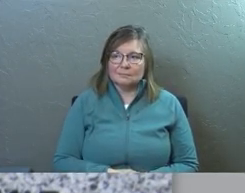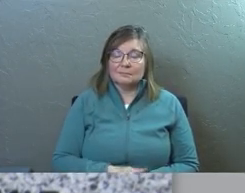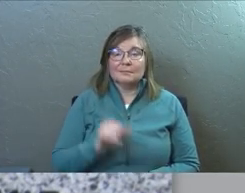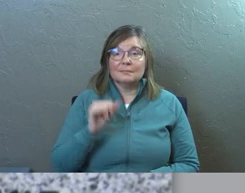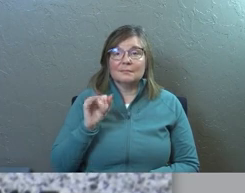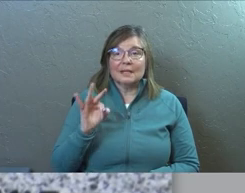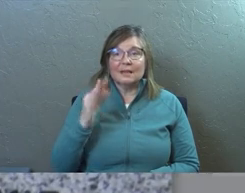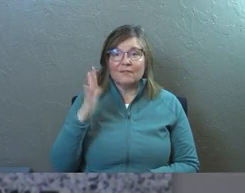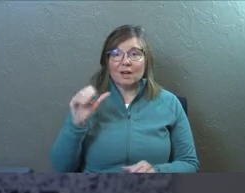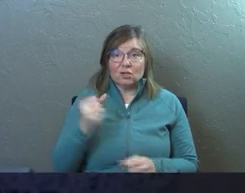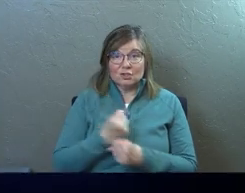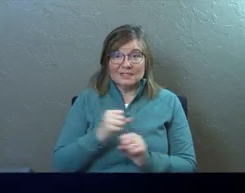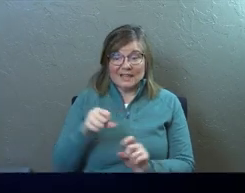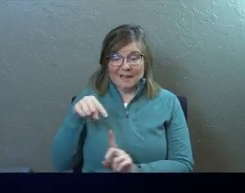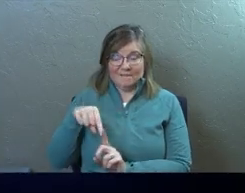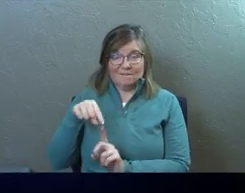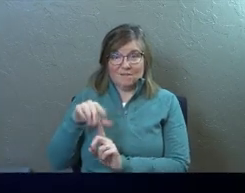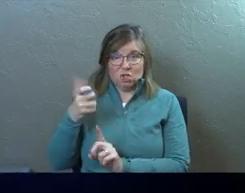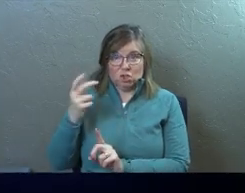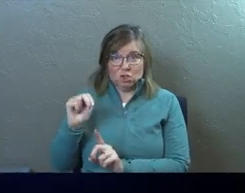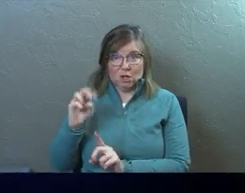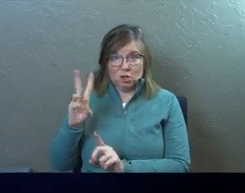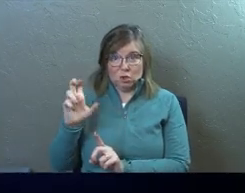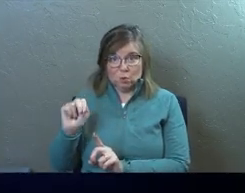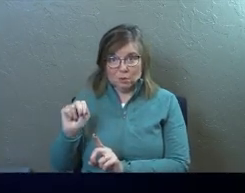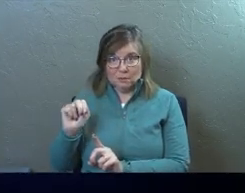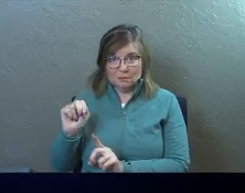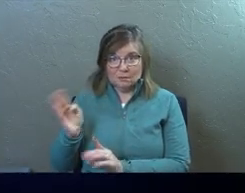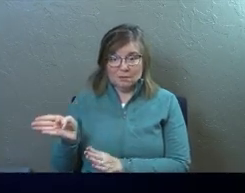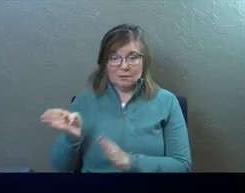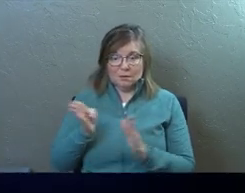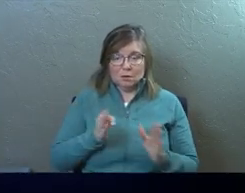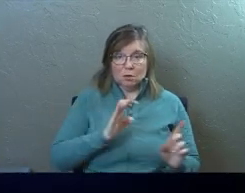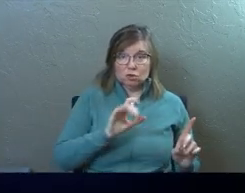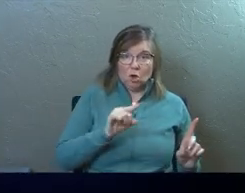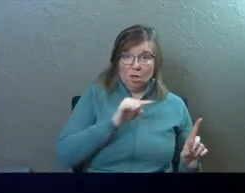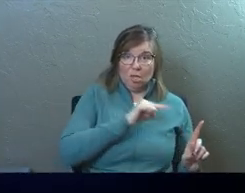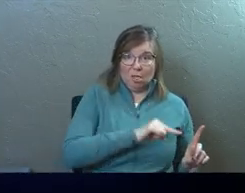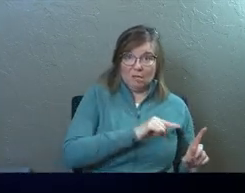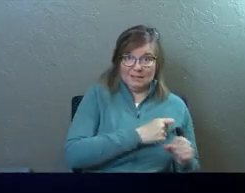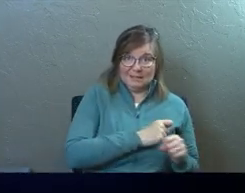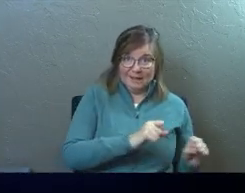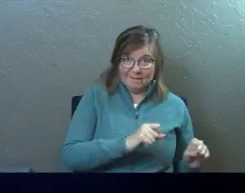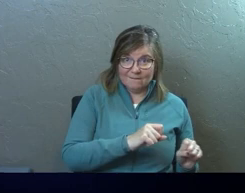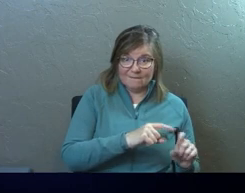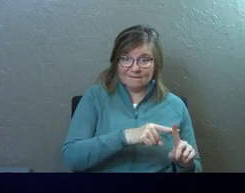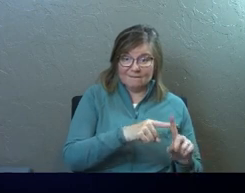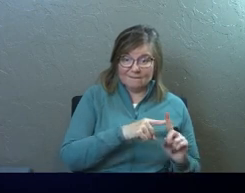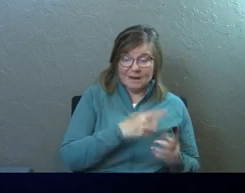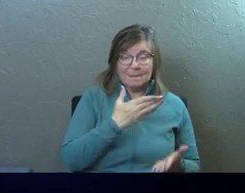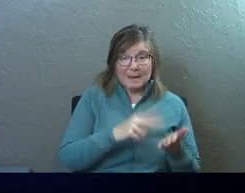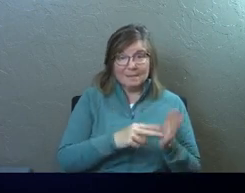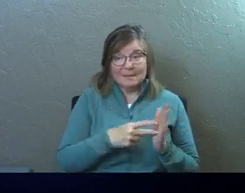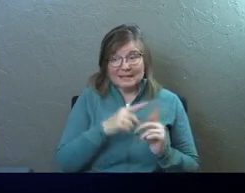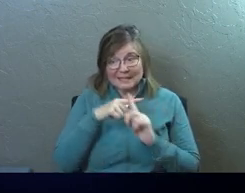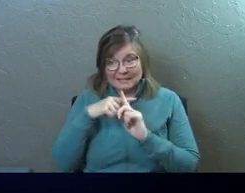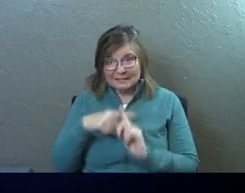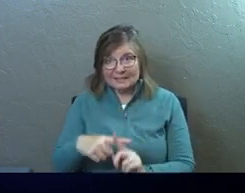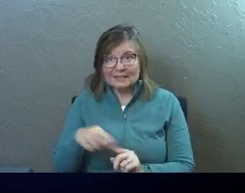If God could save John Newton, if God could save Saul, maybe he could save you. Amen?